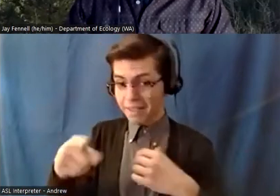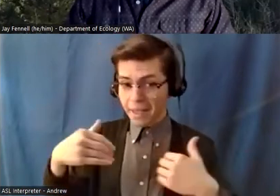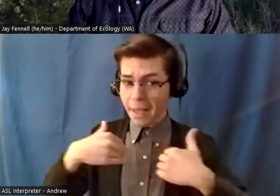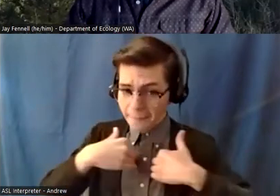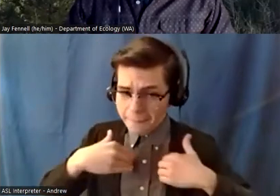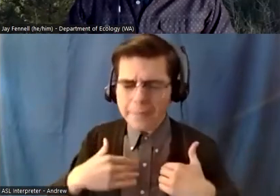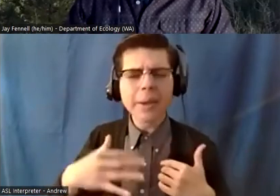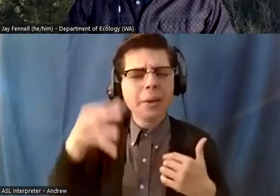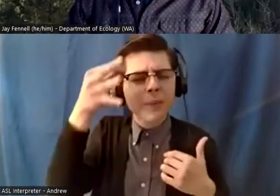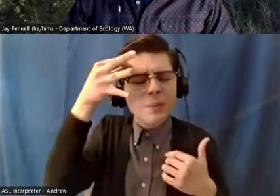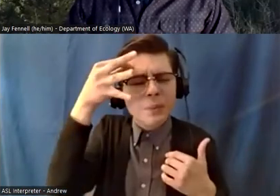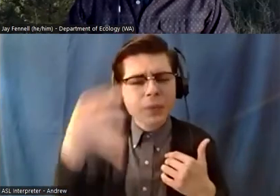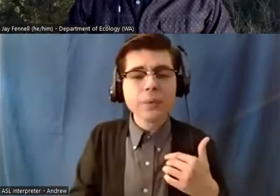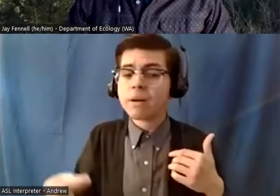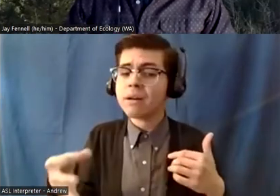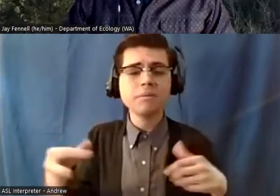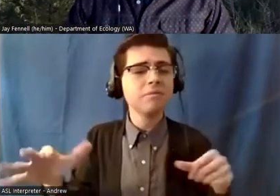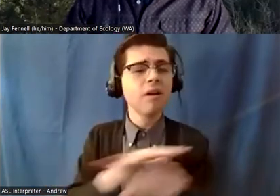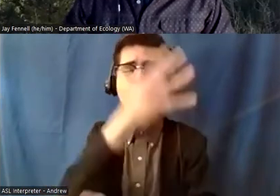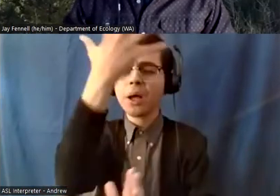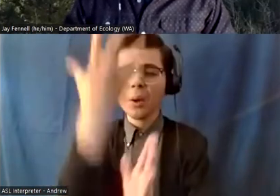to the human activities in one human generation